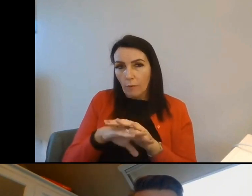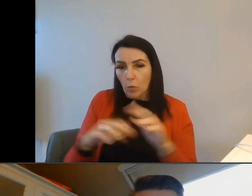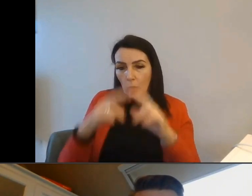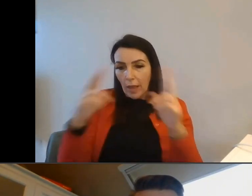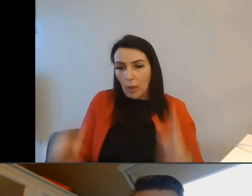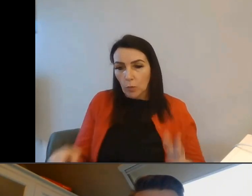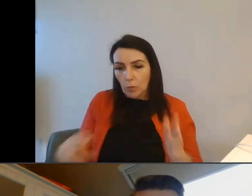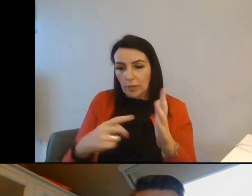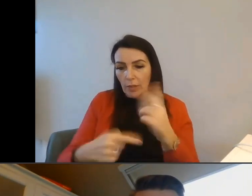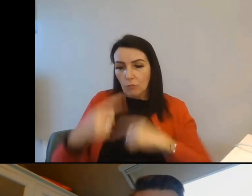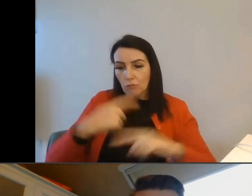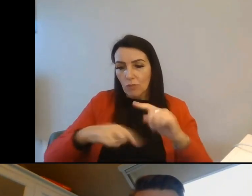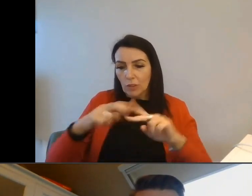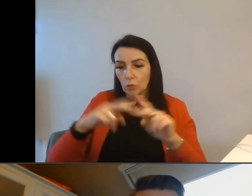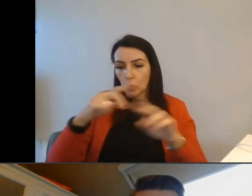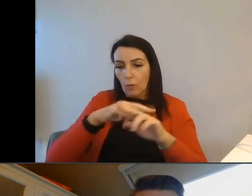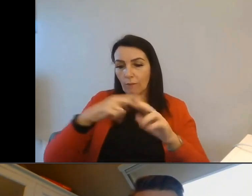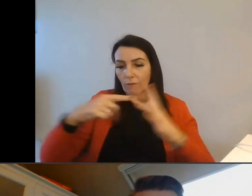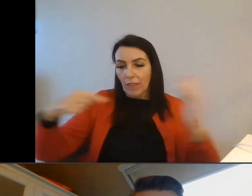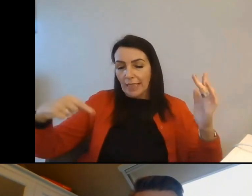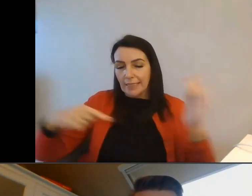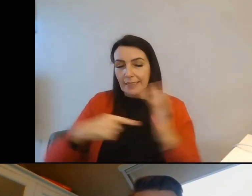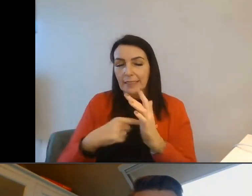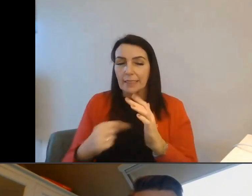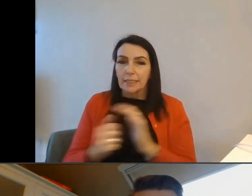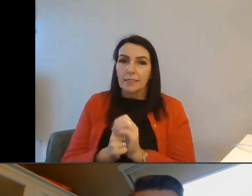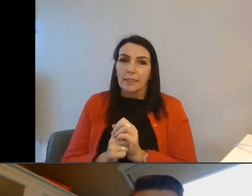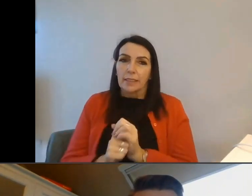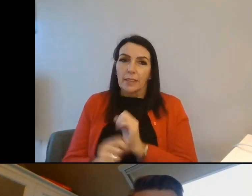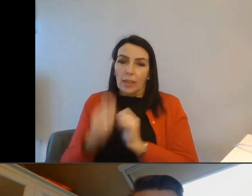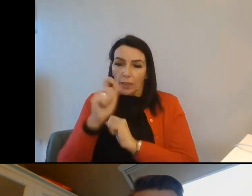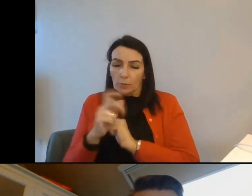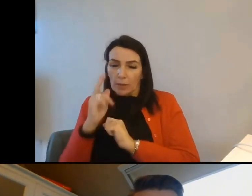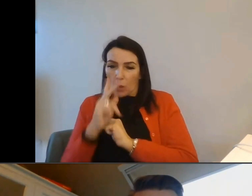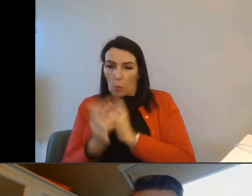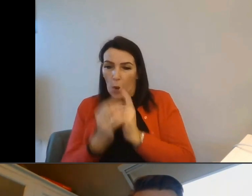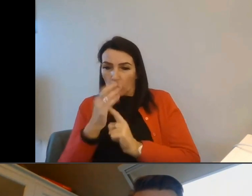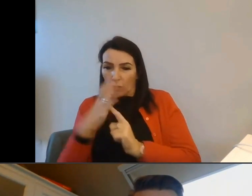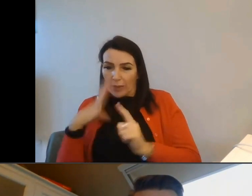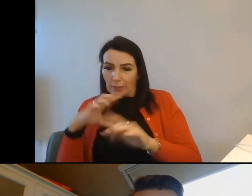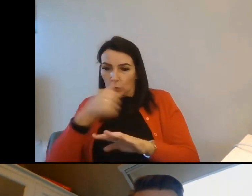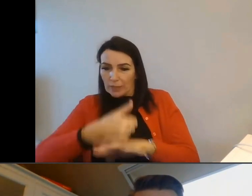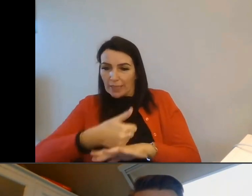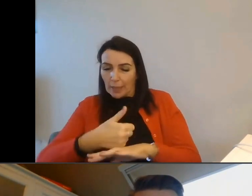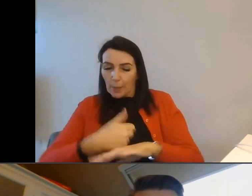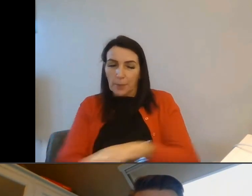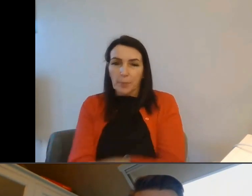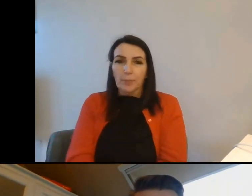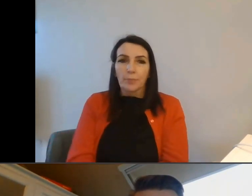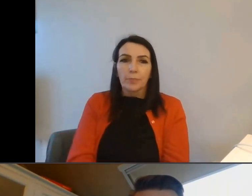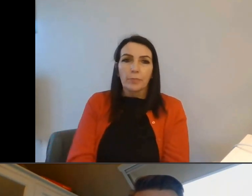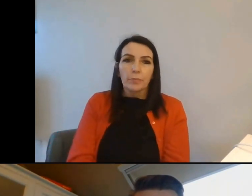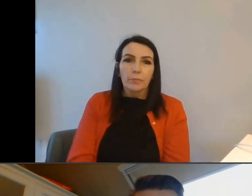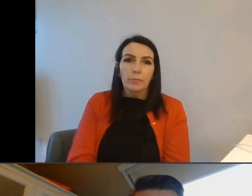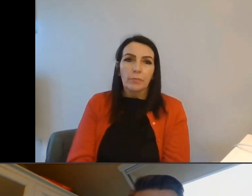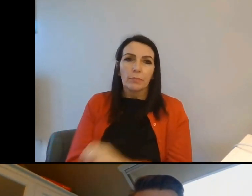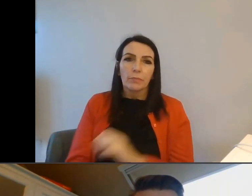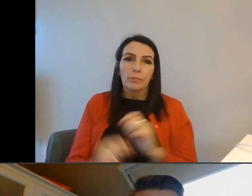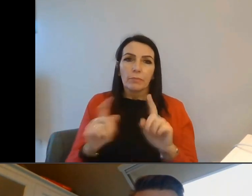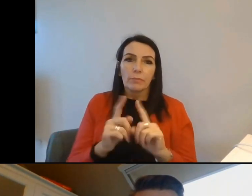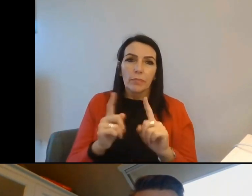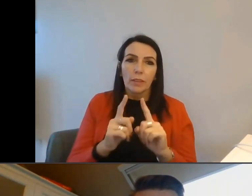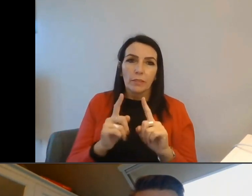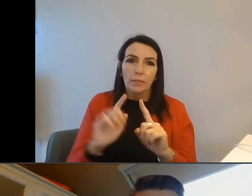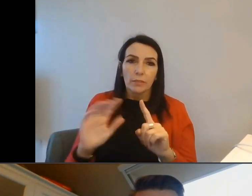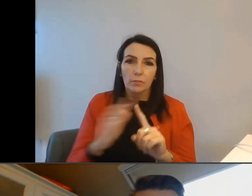and lets customers see the improvements that they will need to install for that package. Again, important to stress that all the costs